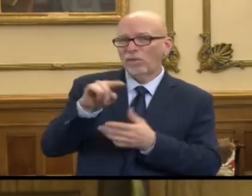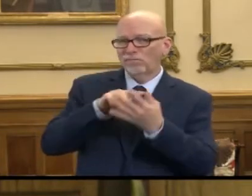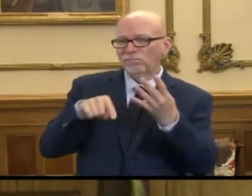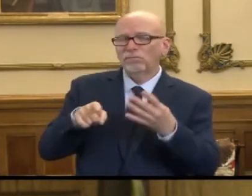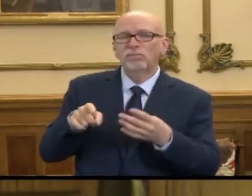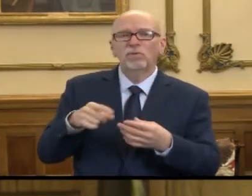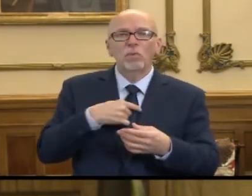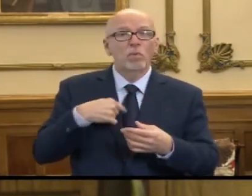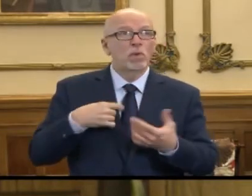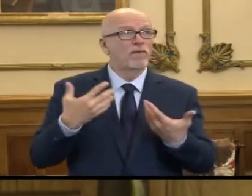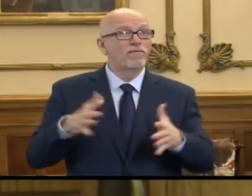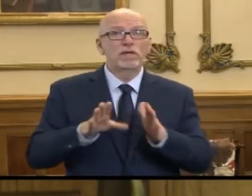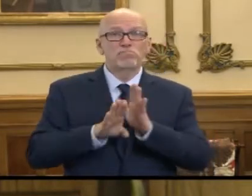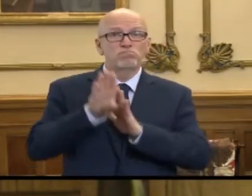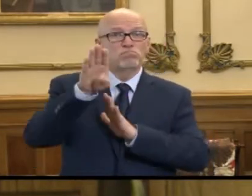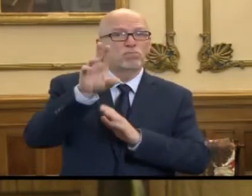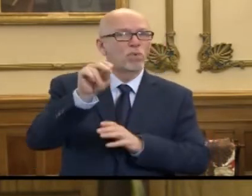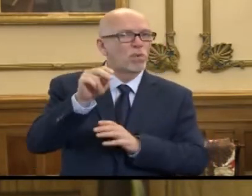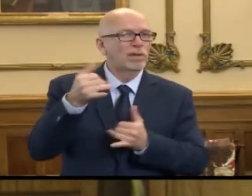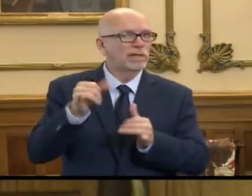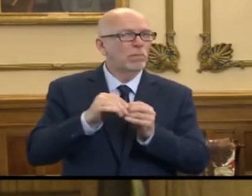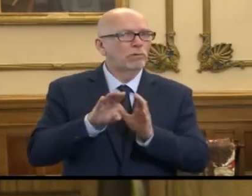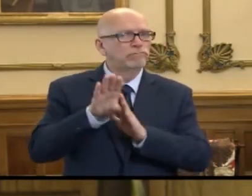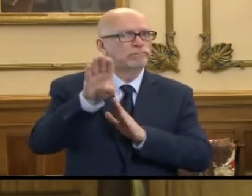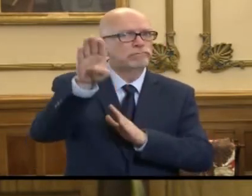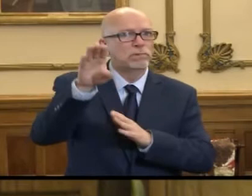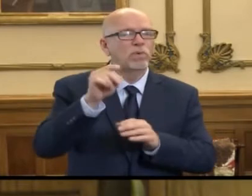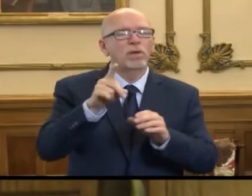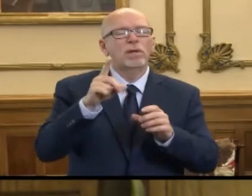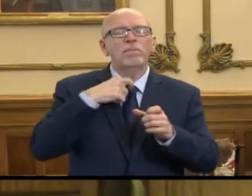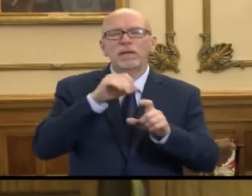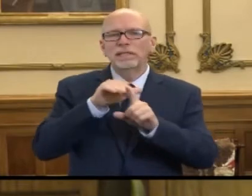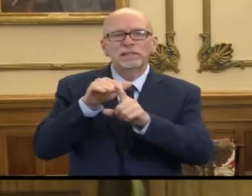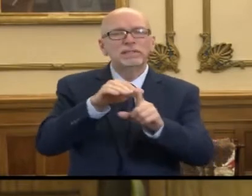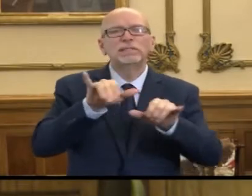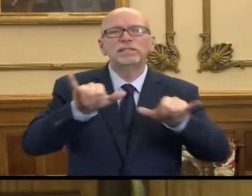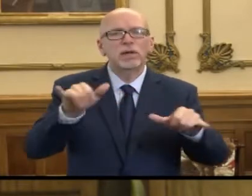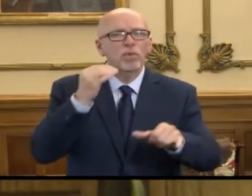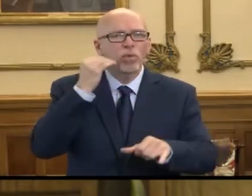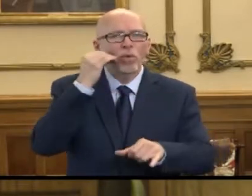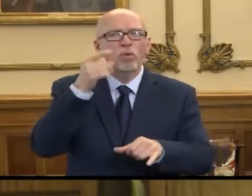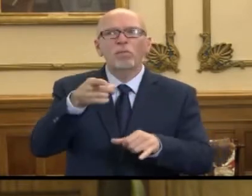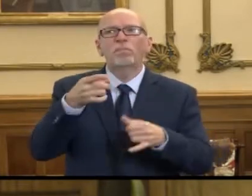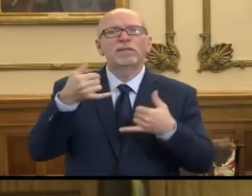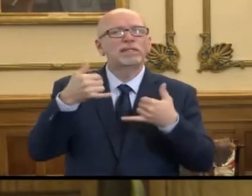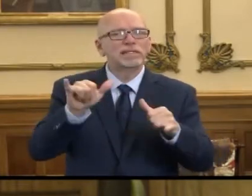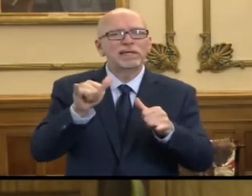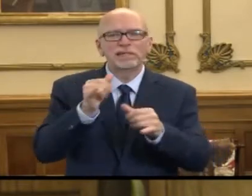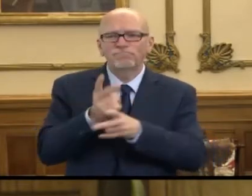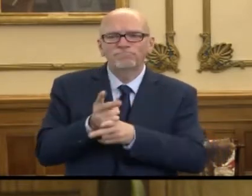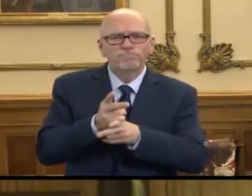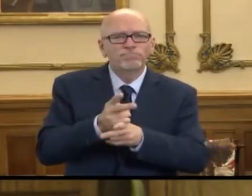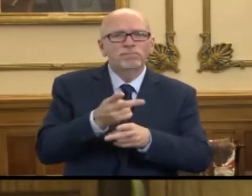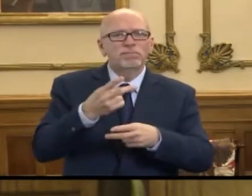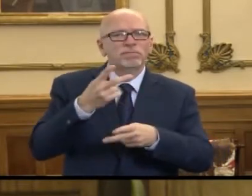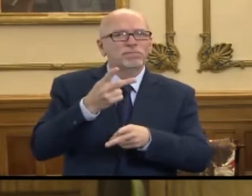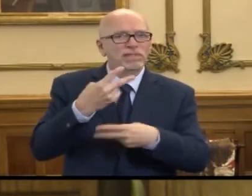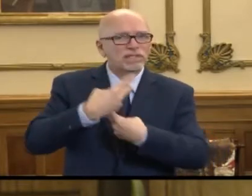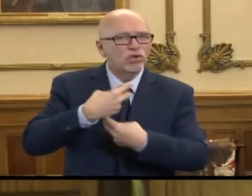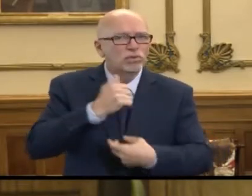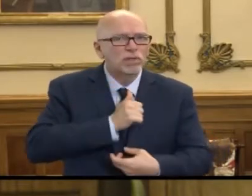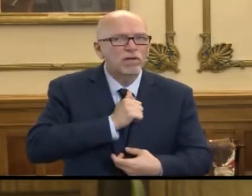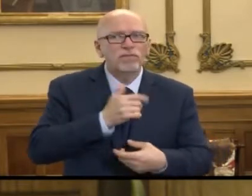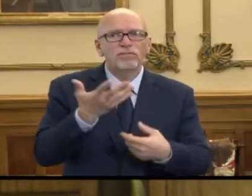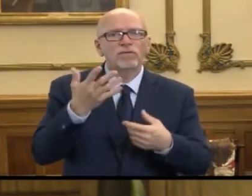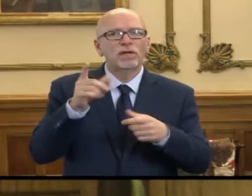being through our surge, so we need to continue to stay home and keep talking about the precautions amongst ourselves and with our neighbors that